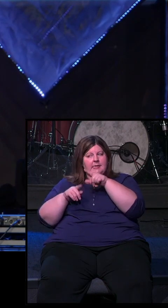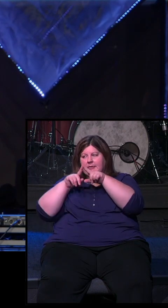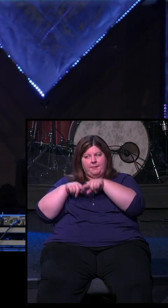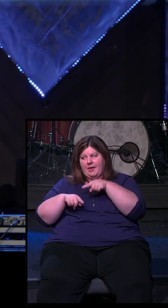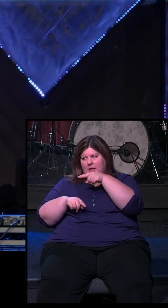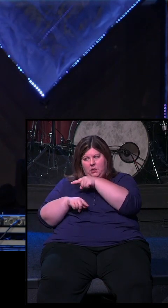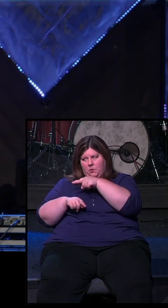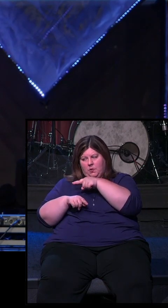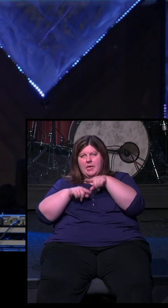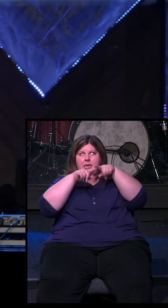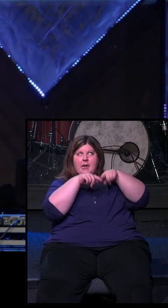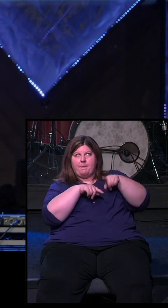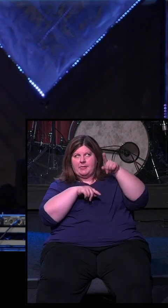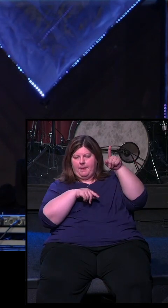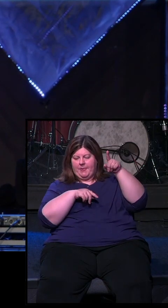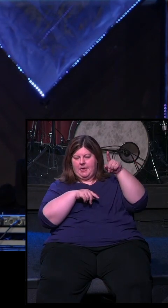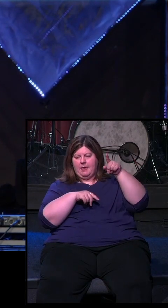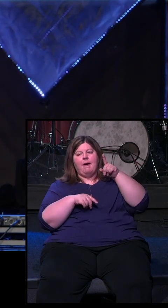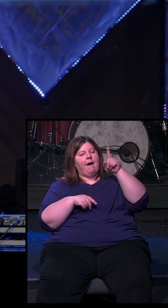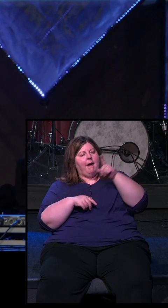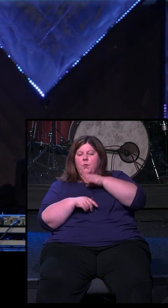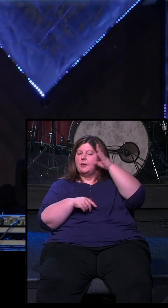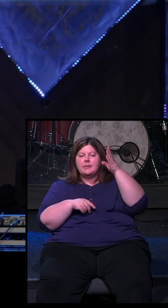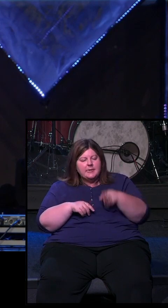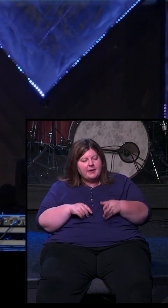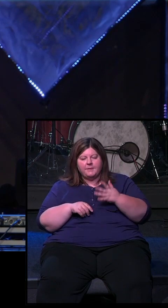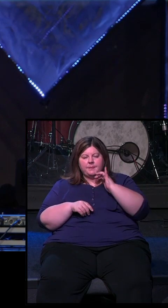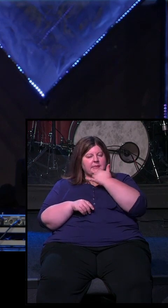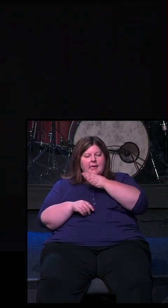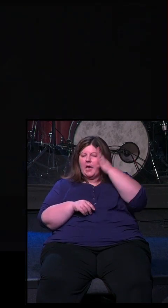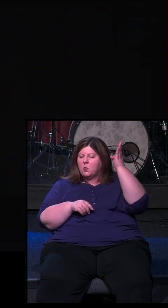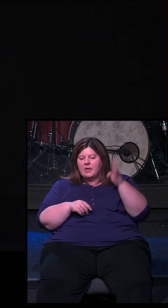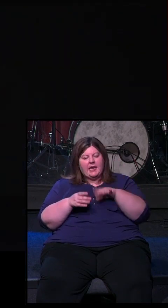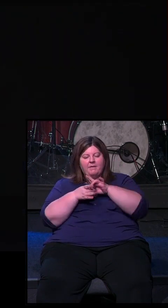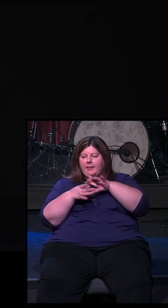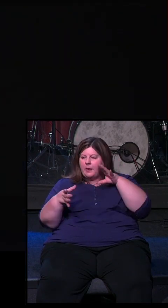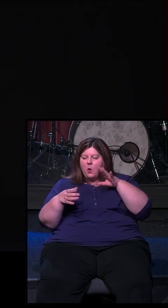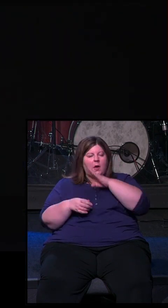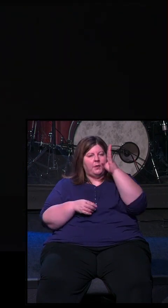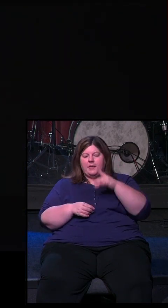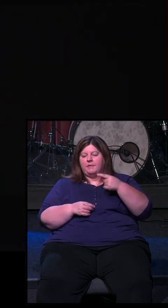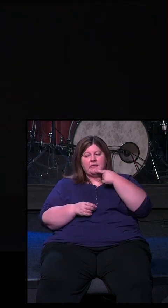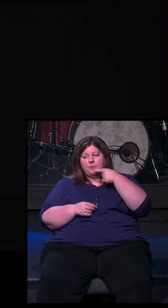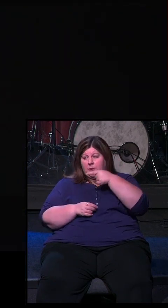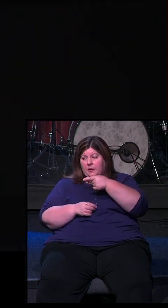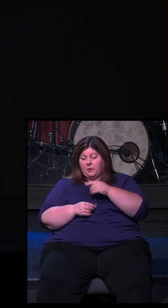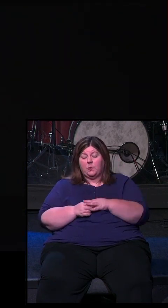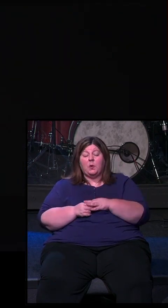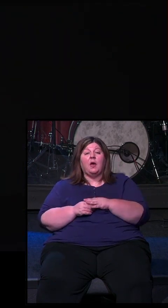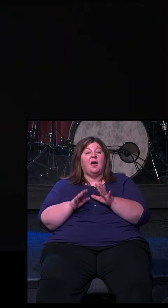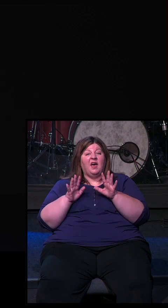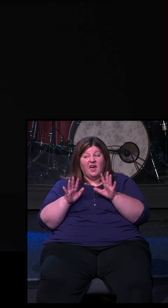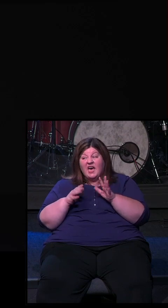Abraham. I will never blow it. I will never fail. I will never let you down. In fact, even,